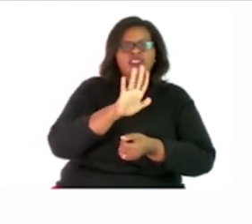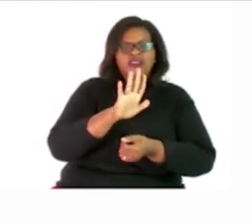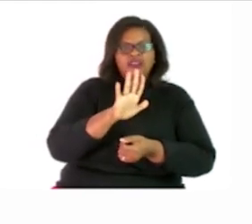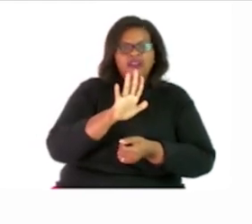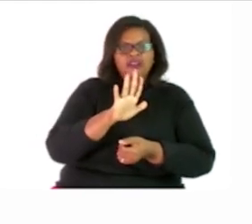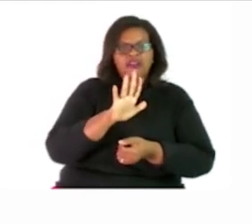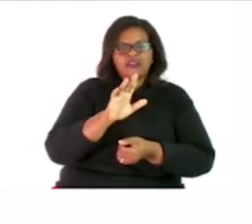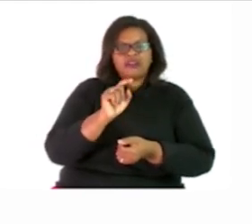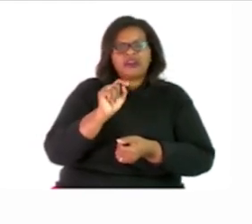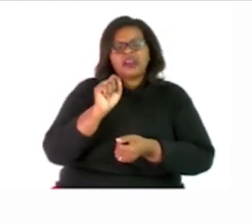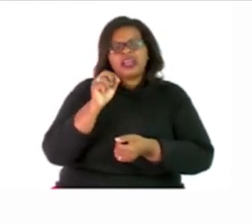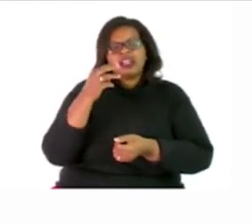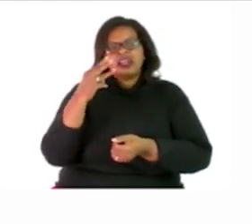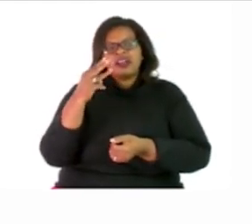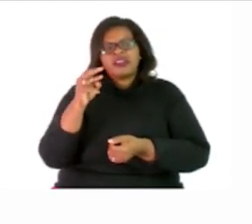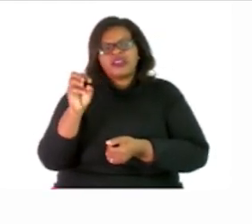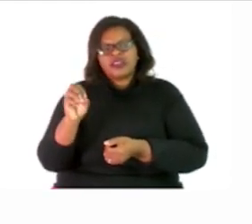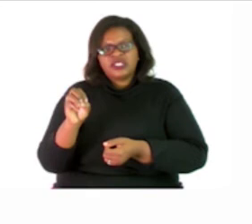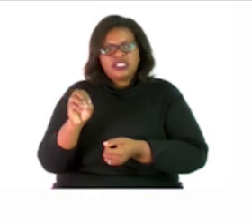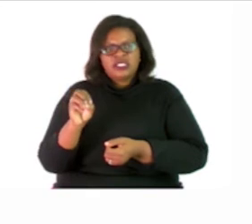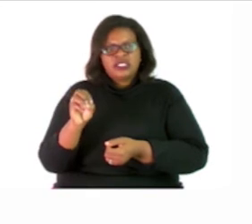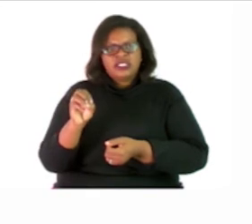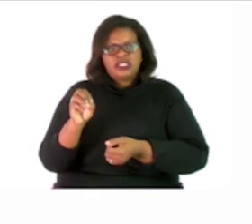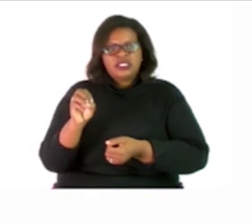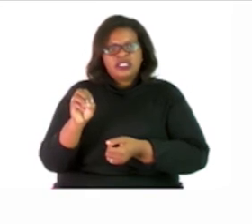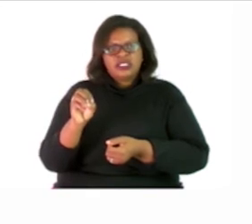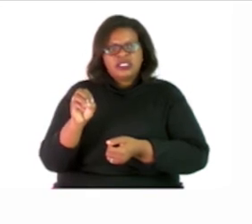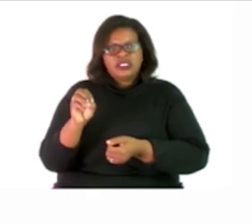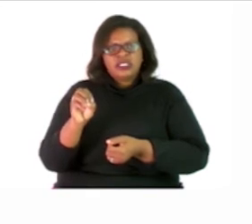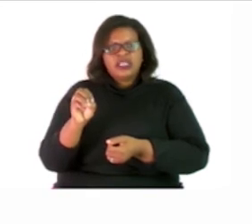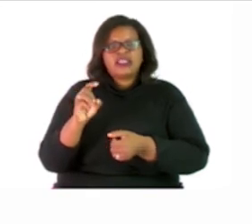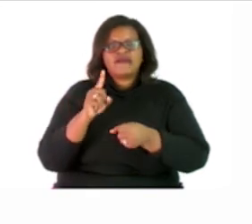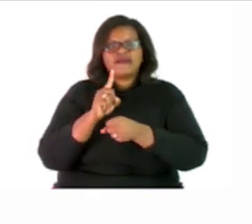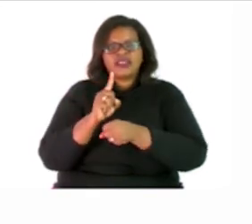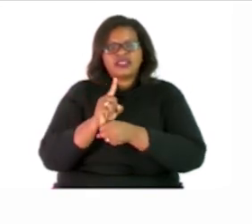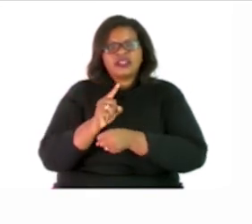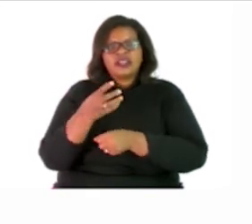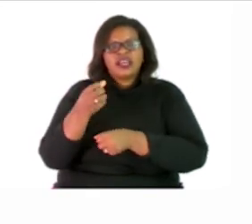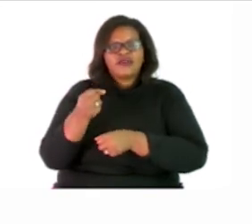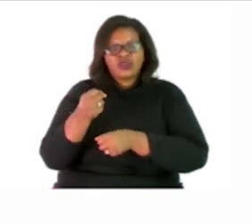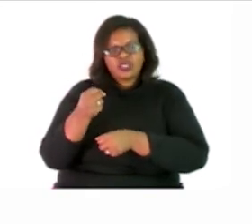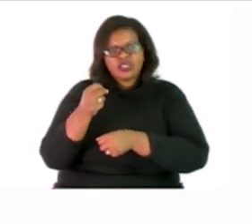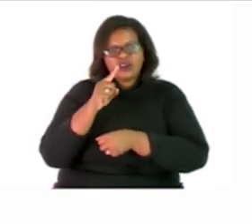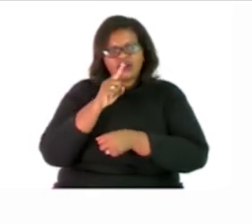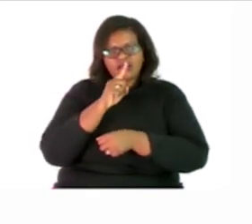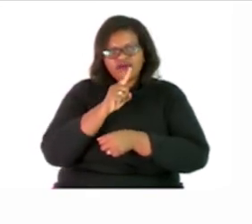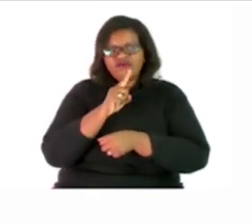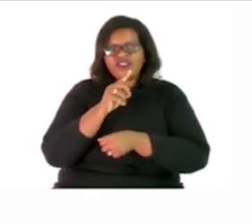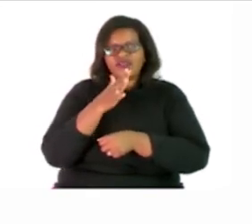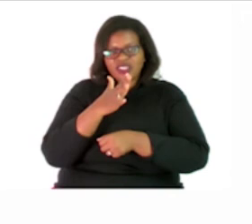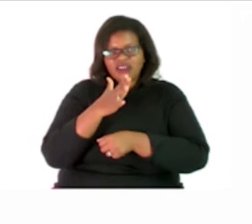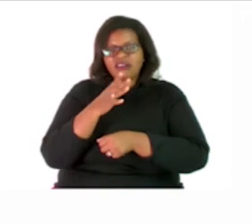3 and 5 within the first 12 multiples of these two numbers